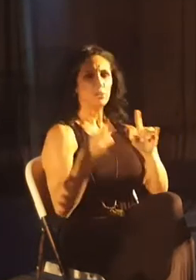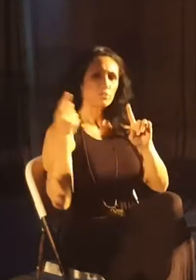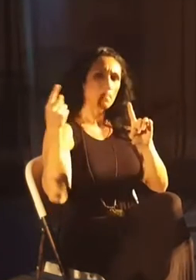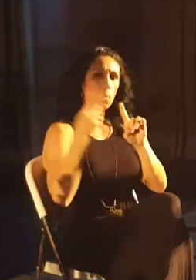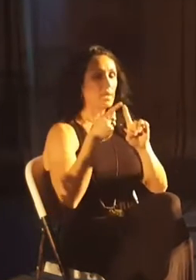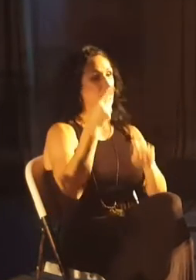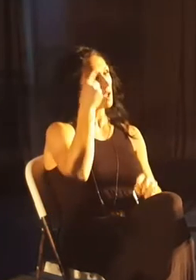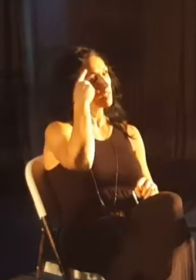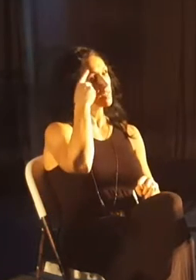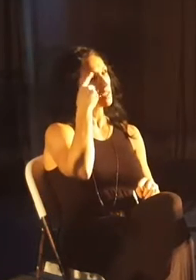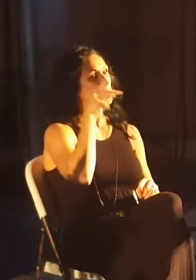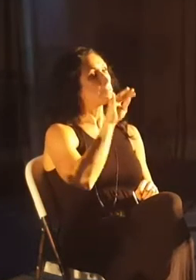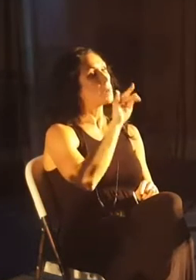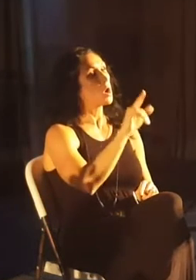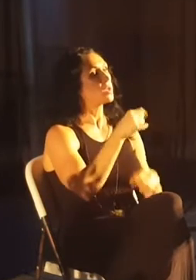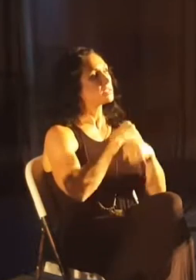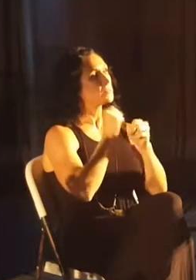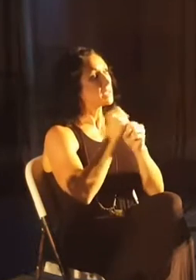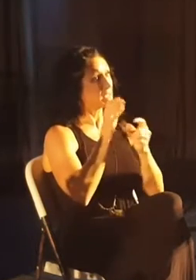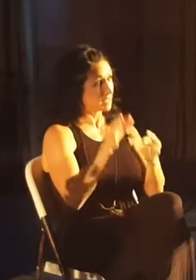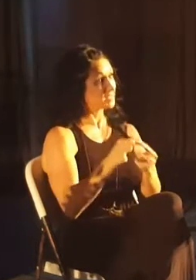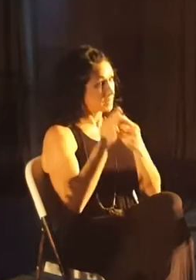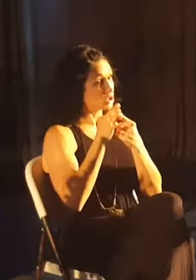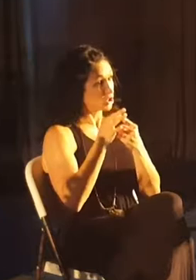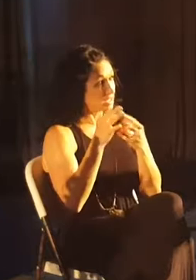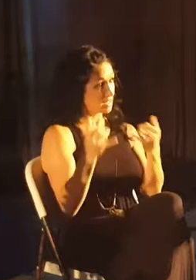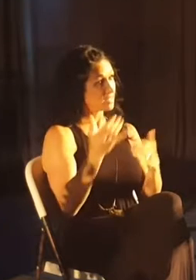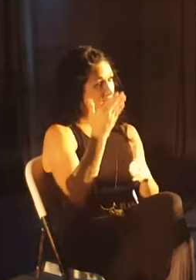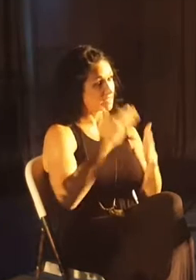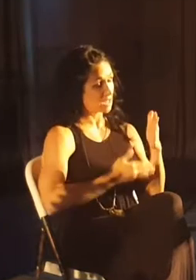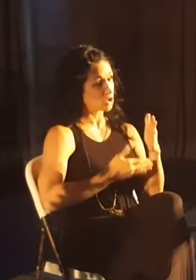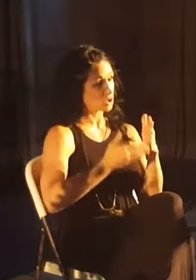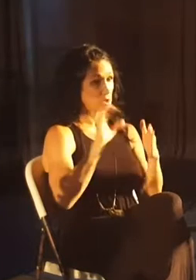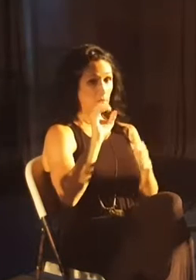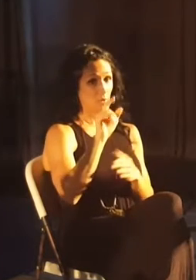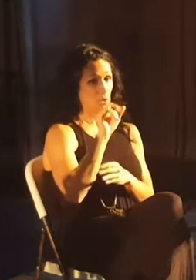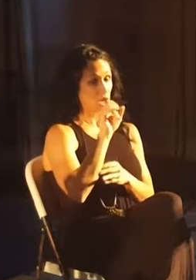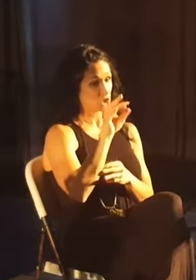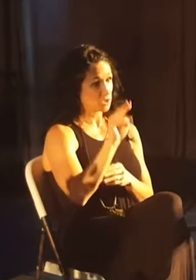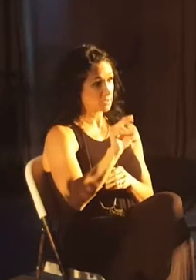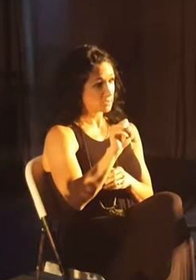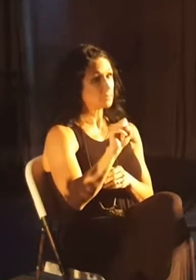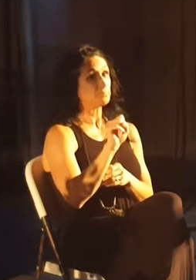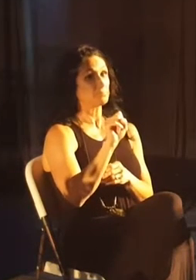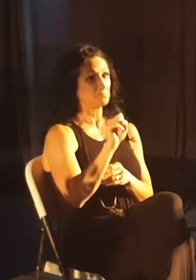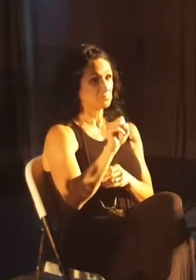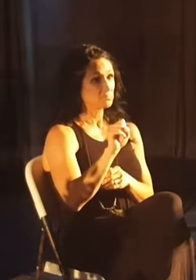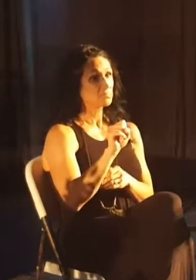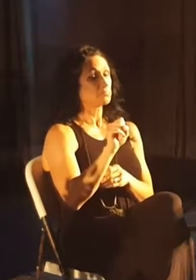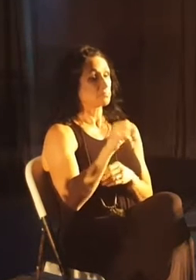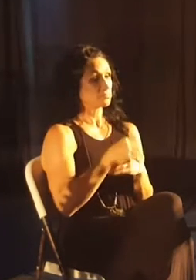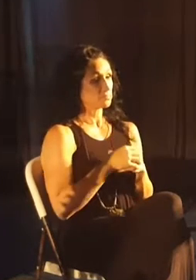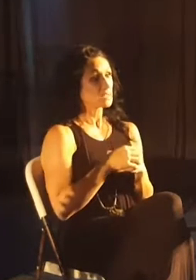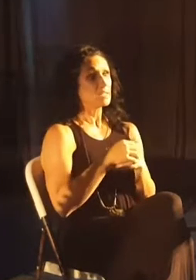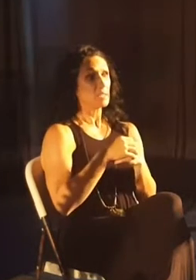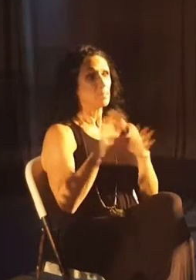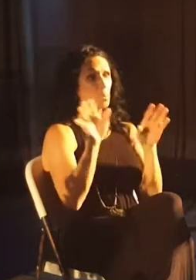I think Paul is trying to make, especially in this section of Colossians. And I believe it has a lot to say to us today.